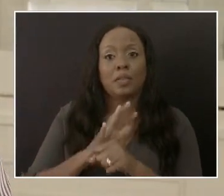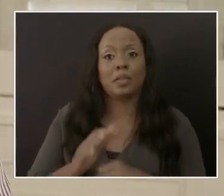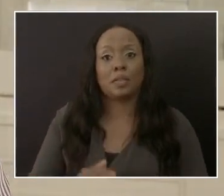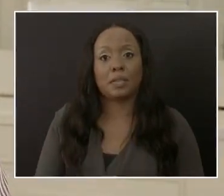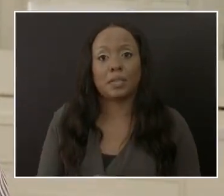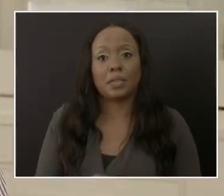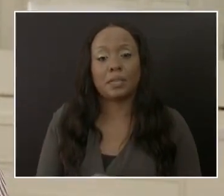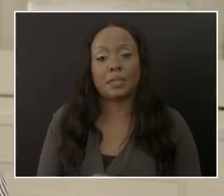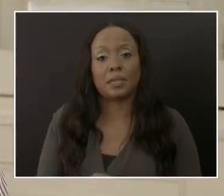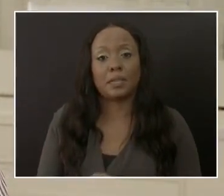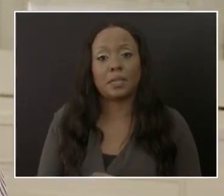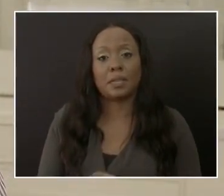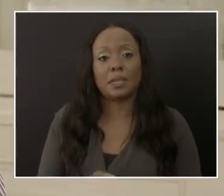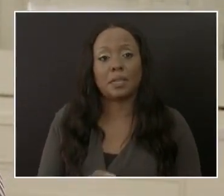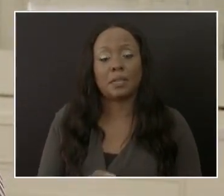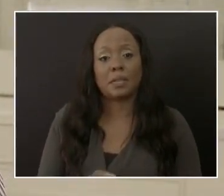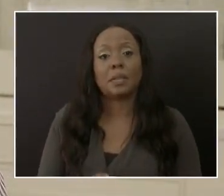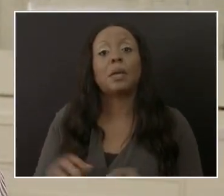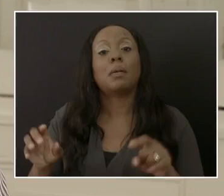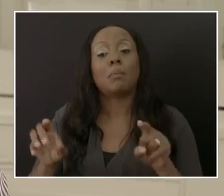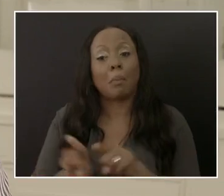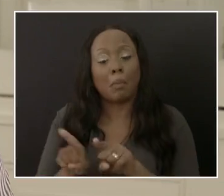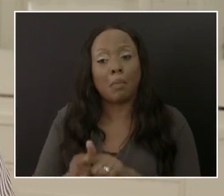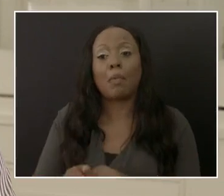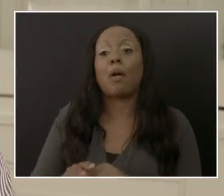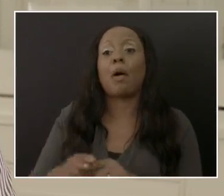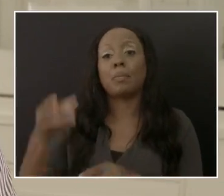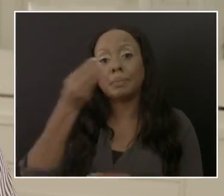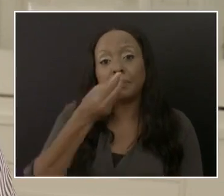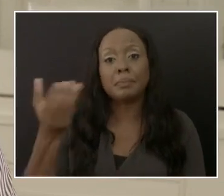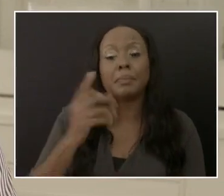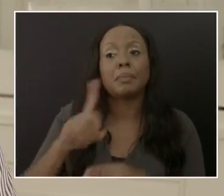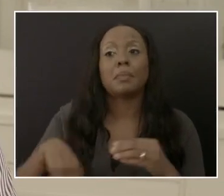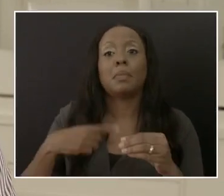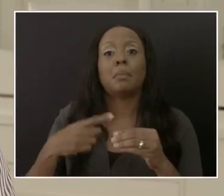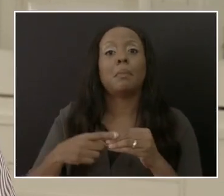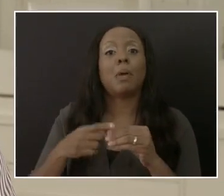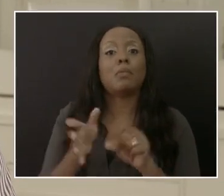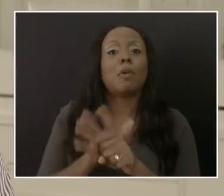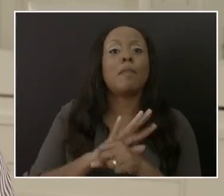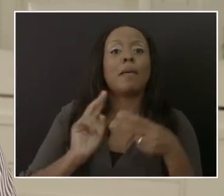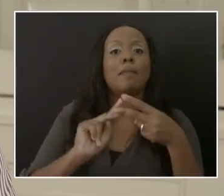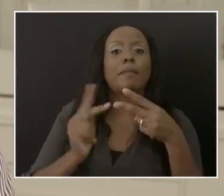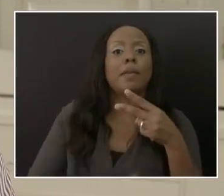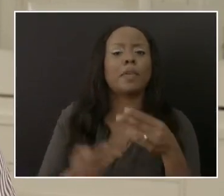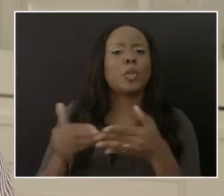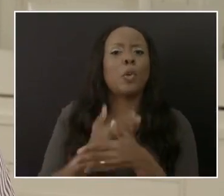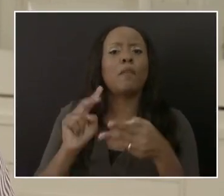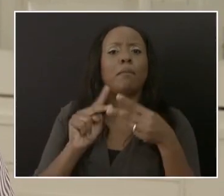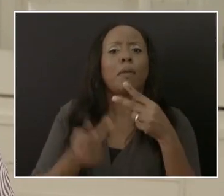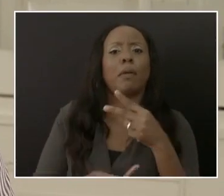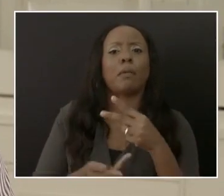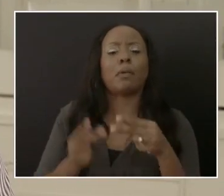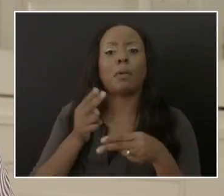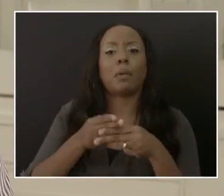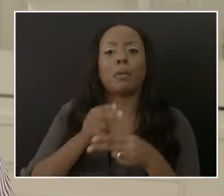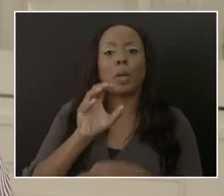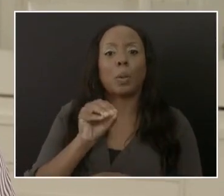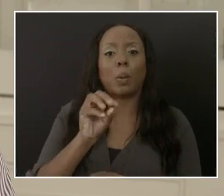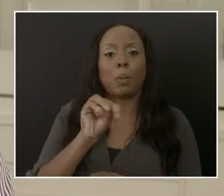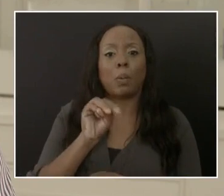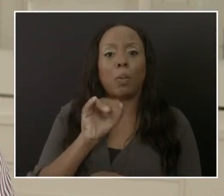issues surrounding the Omicron new variant. As you are aware and as the public is aware,